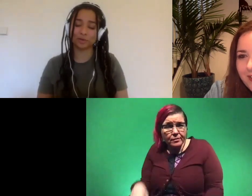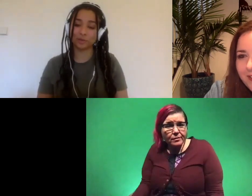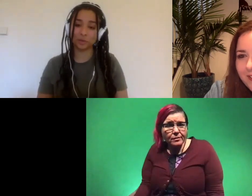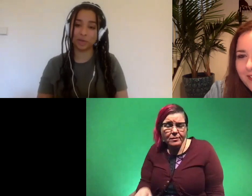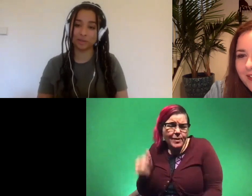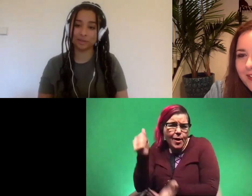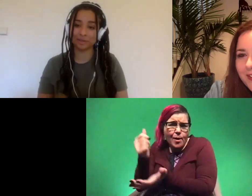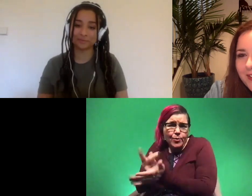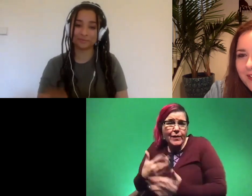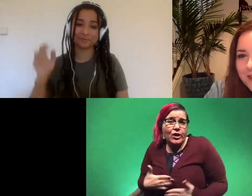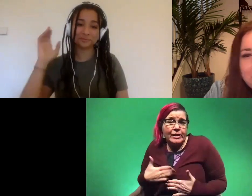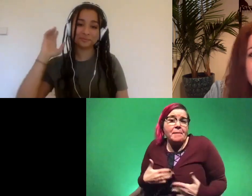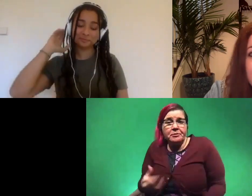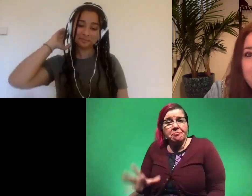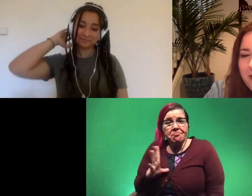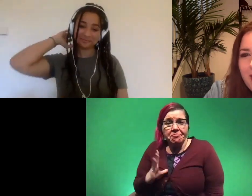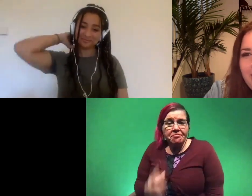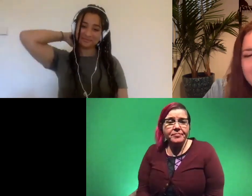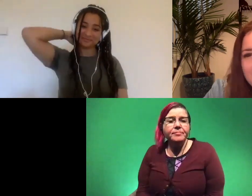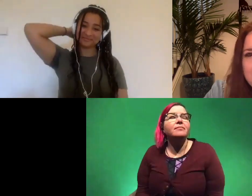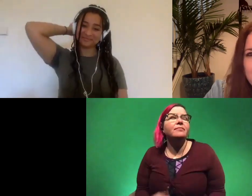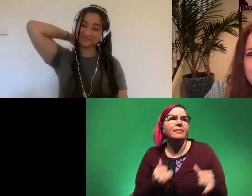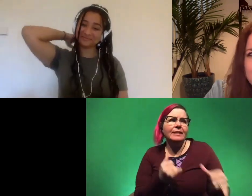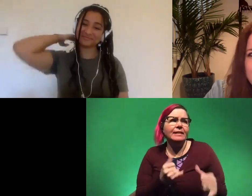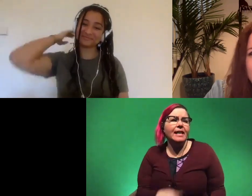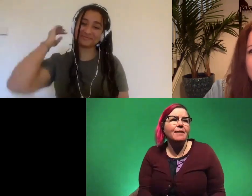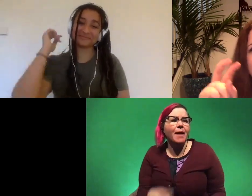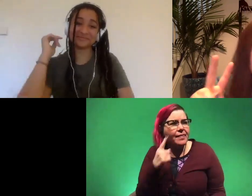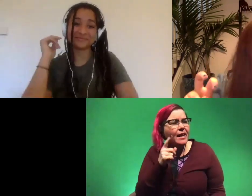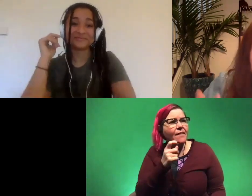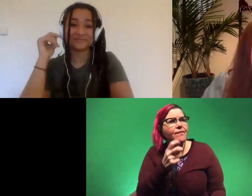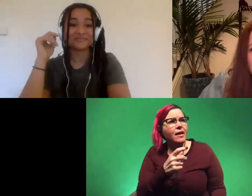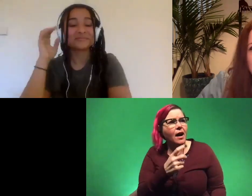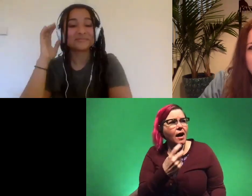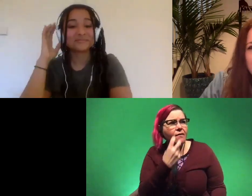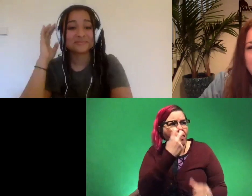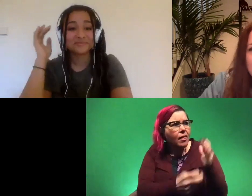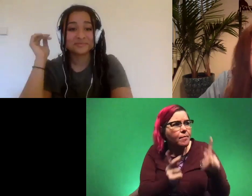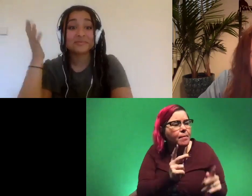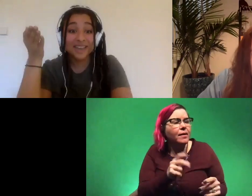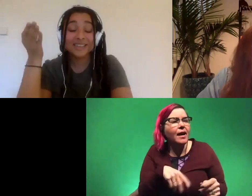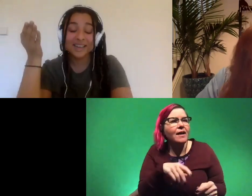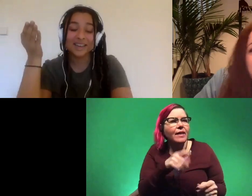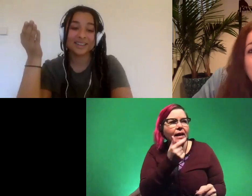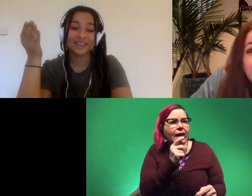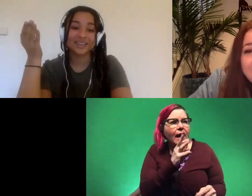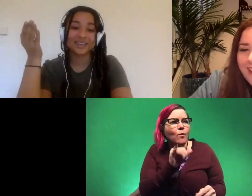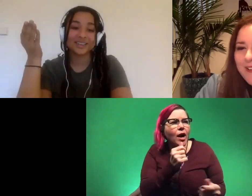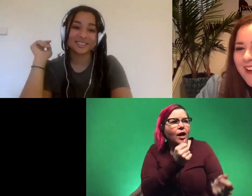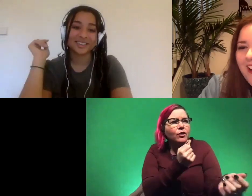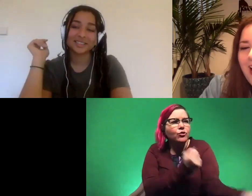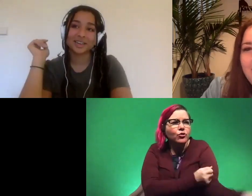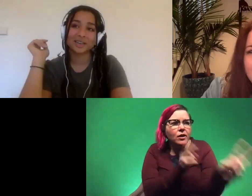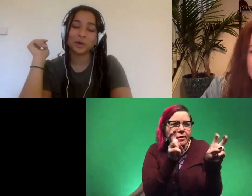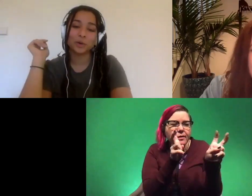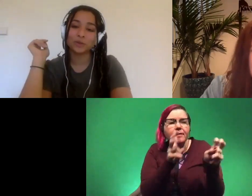approve of entertainment so same anything that gets people interested that like science gateway drug you know i'm like exactly no